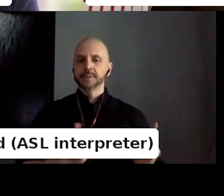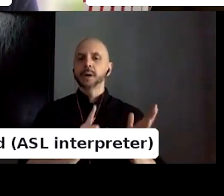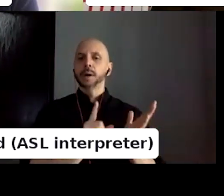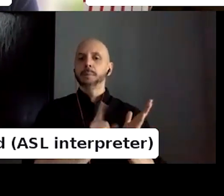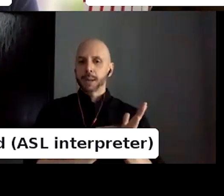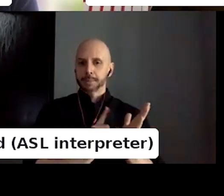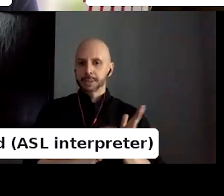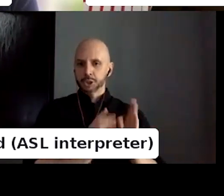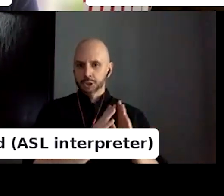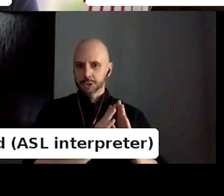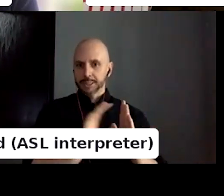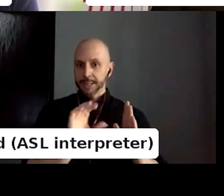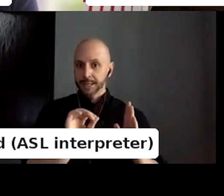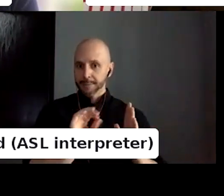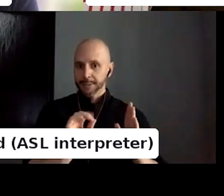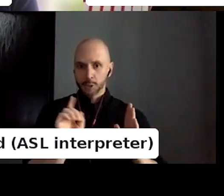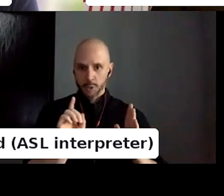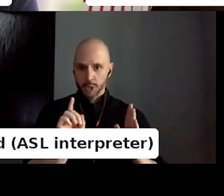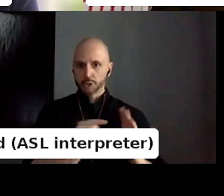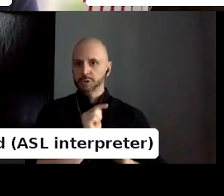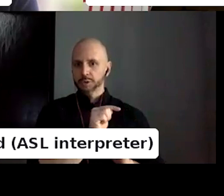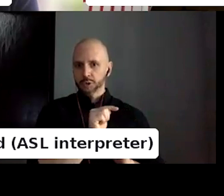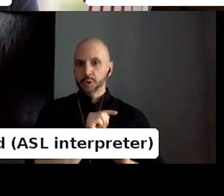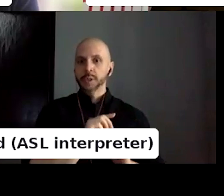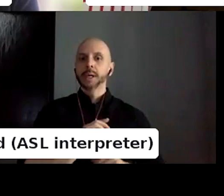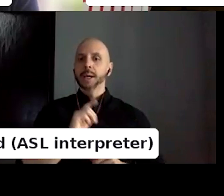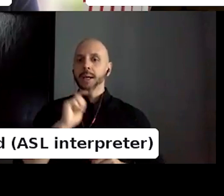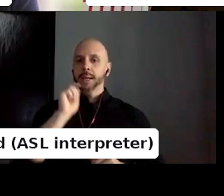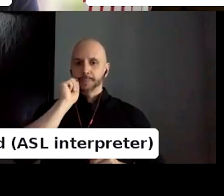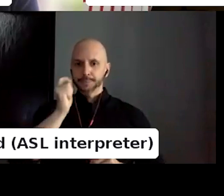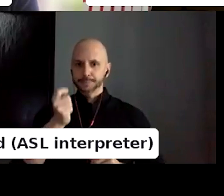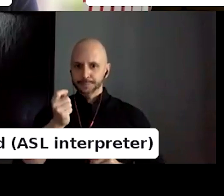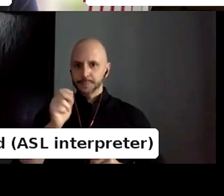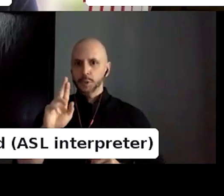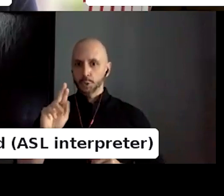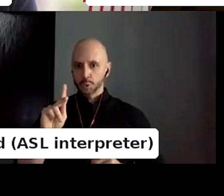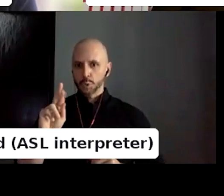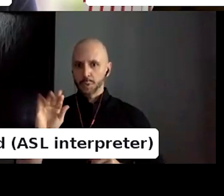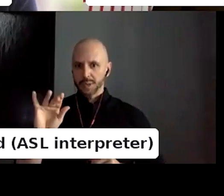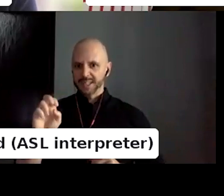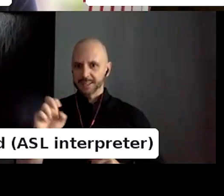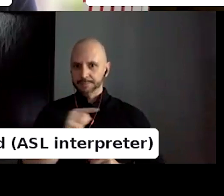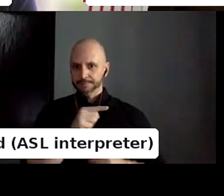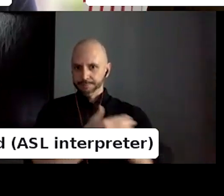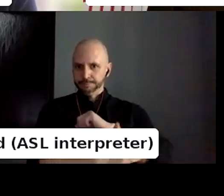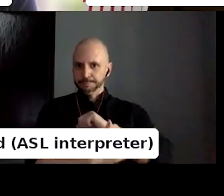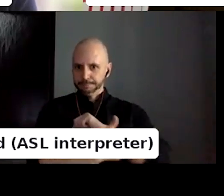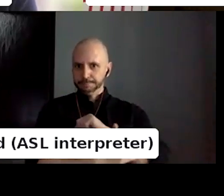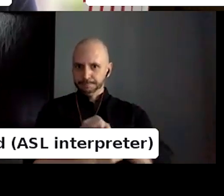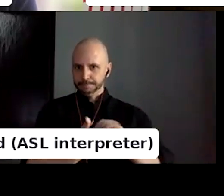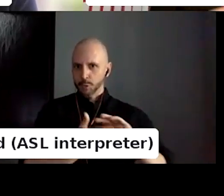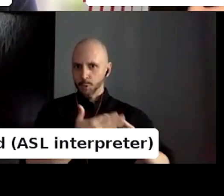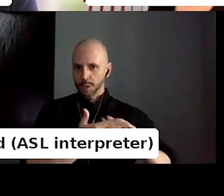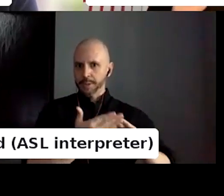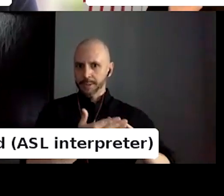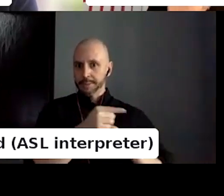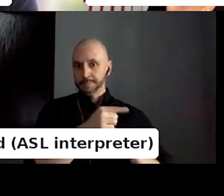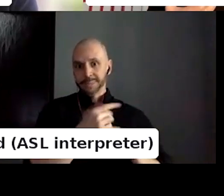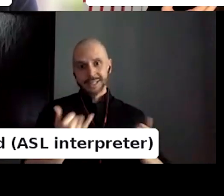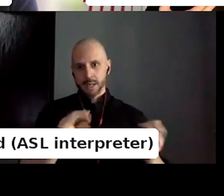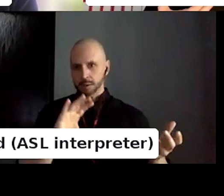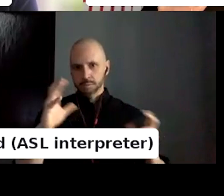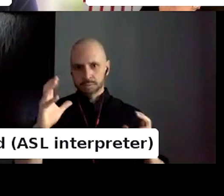Um, and of course it's extremely difficult for them now in, uh, the worst situation that they are in. And,